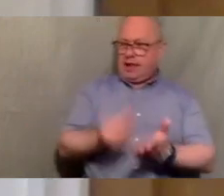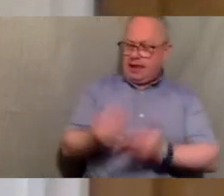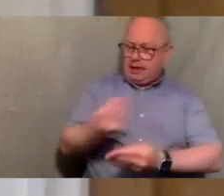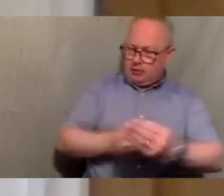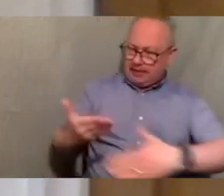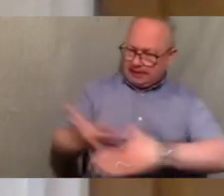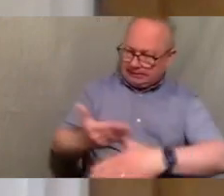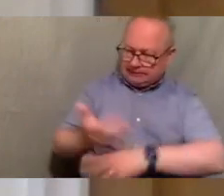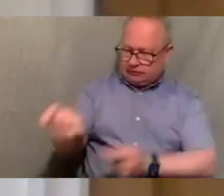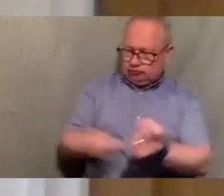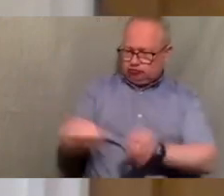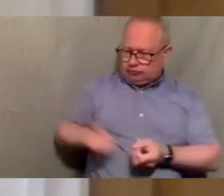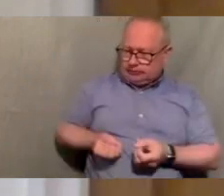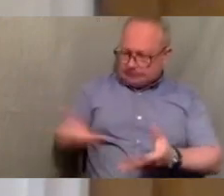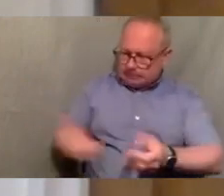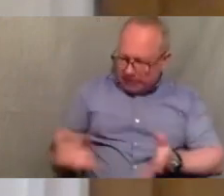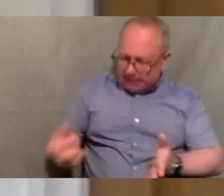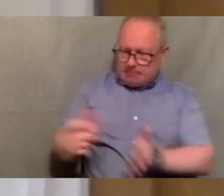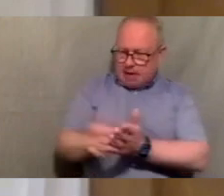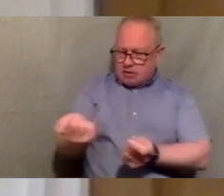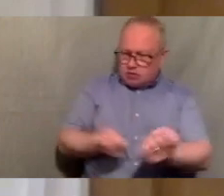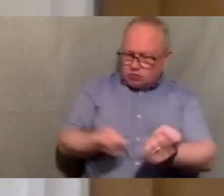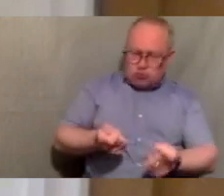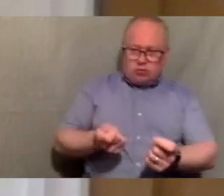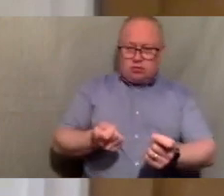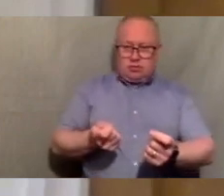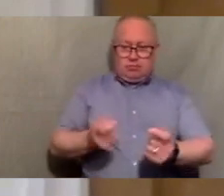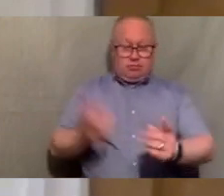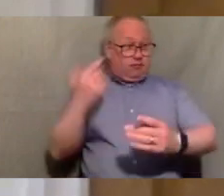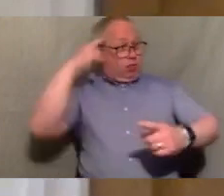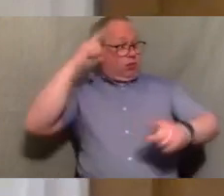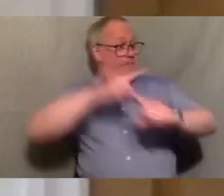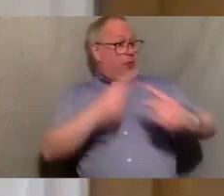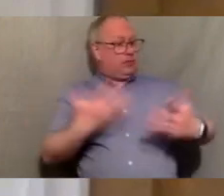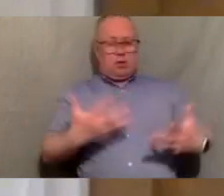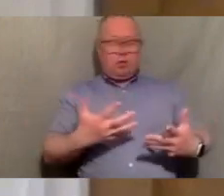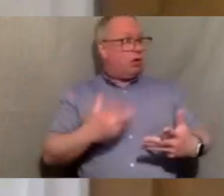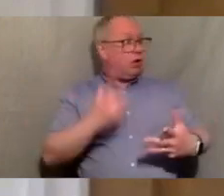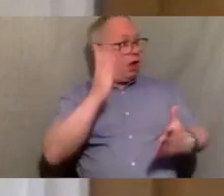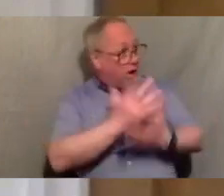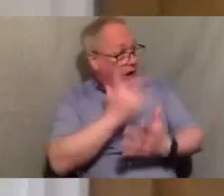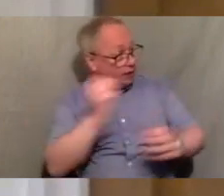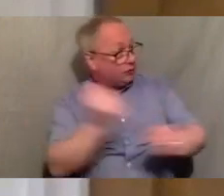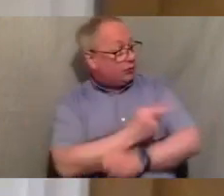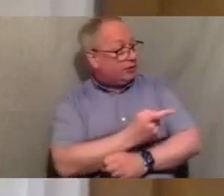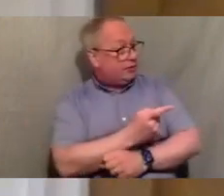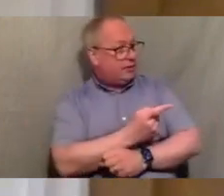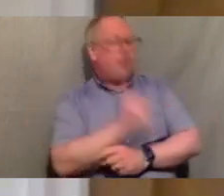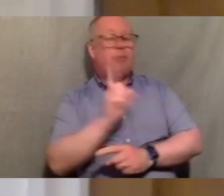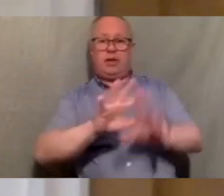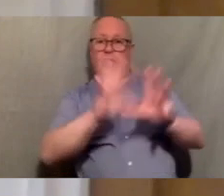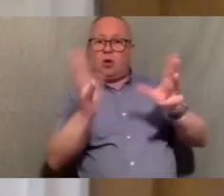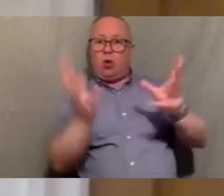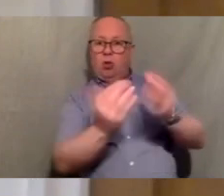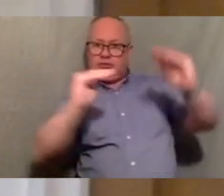um uh but for many countries in the global south a history of being colonized and exploited and then followed by